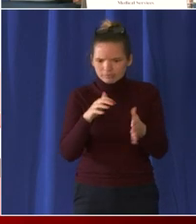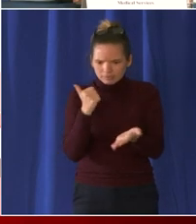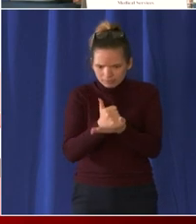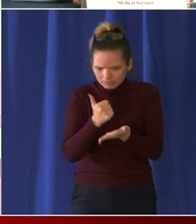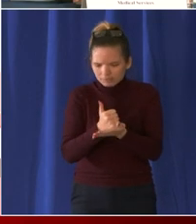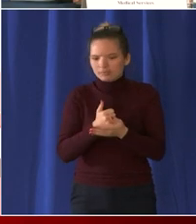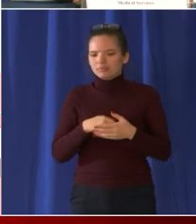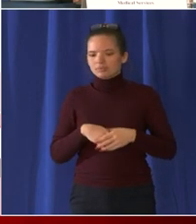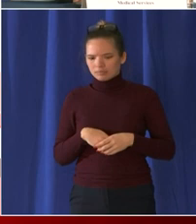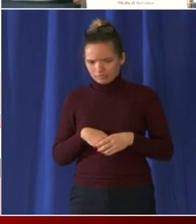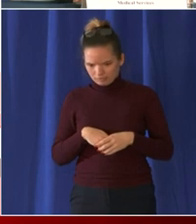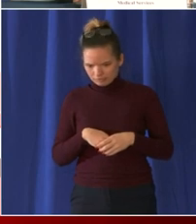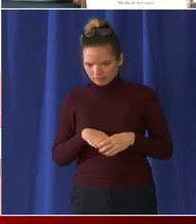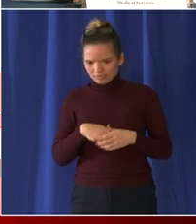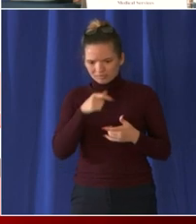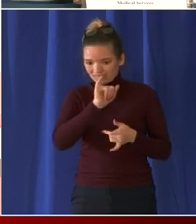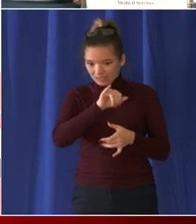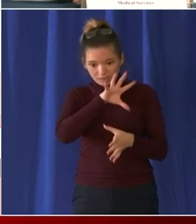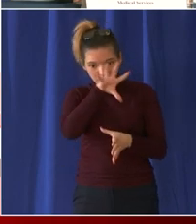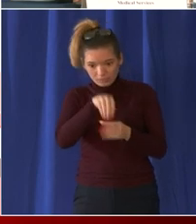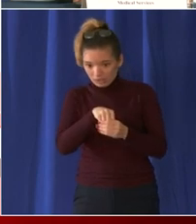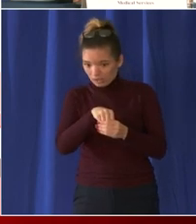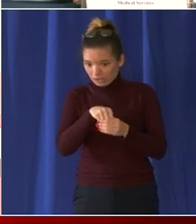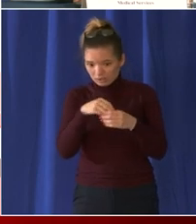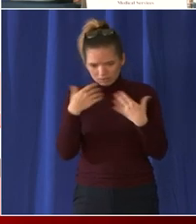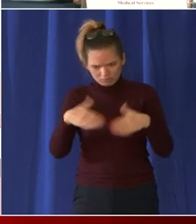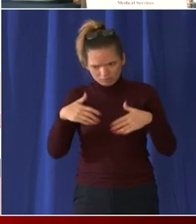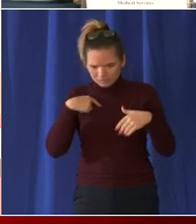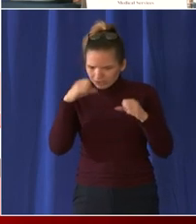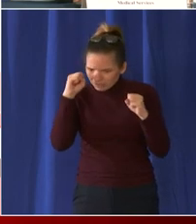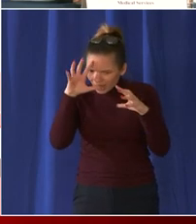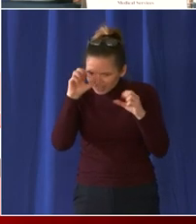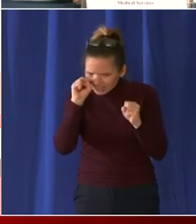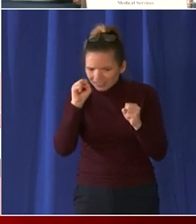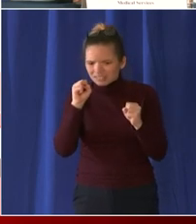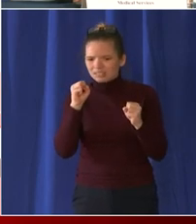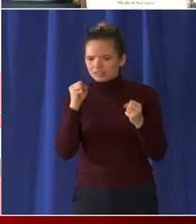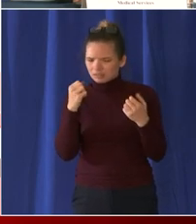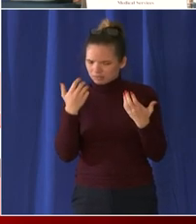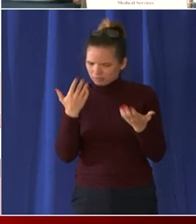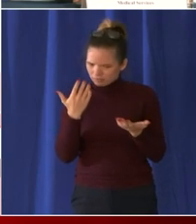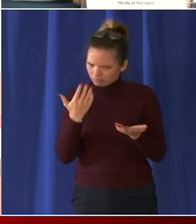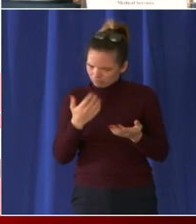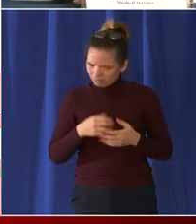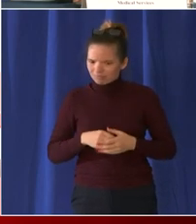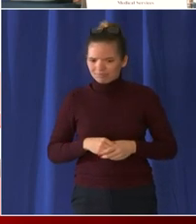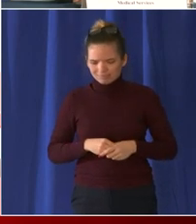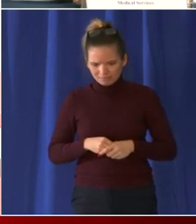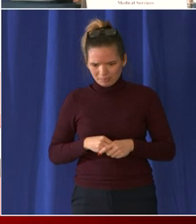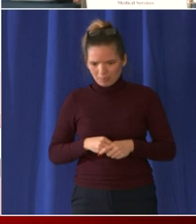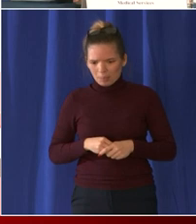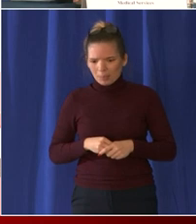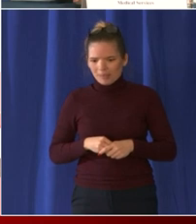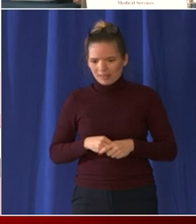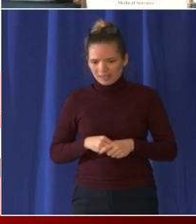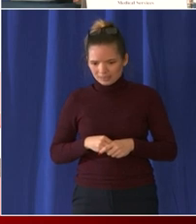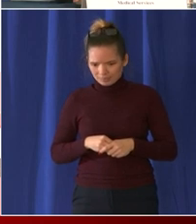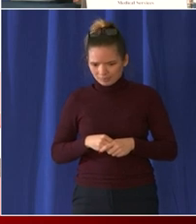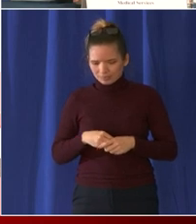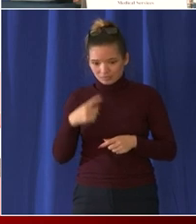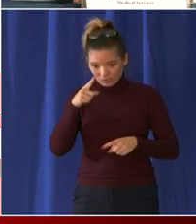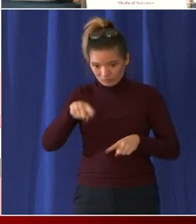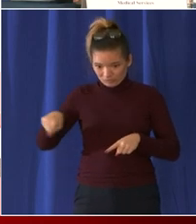thing to watch um for our members who responded um as the police chief said they were